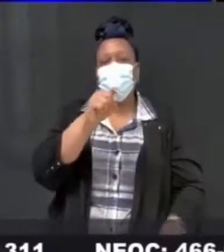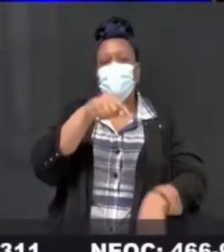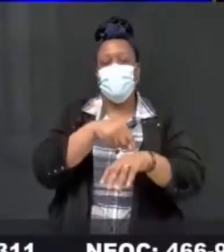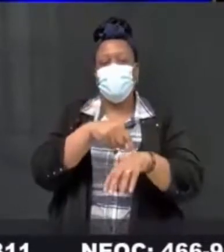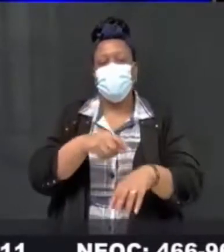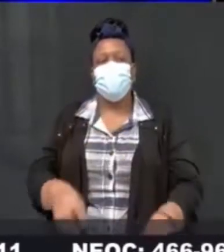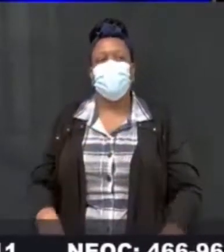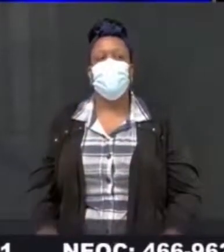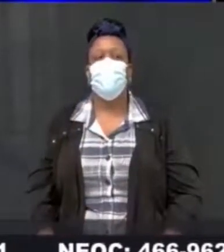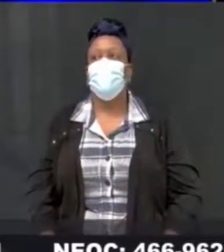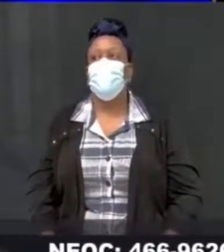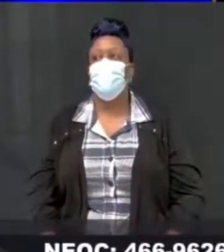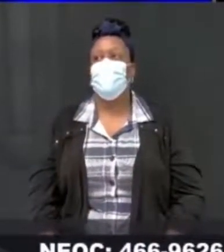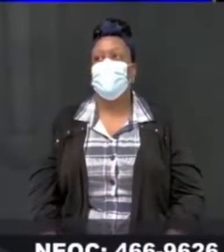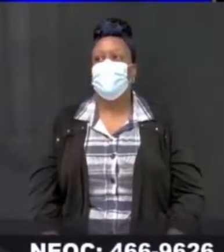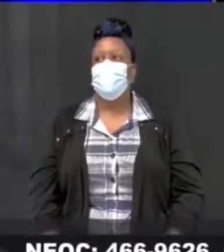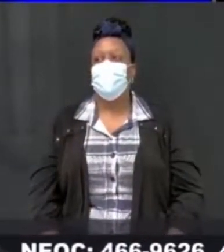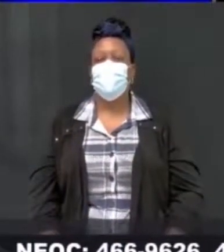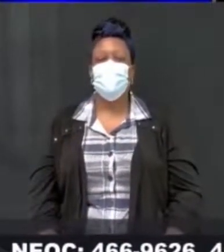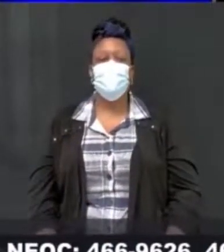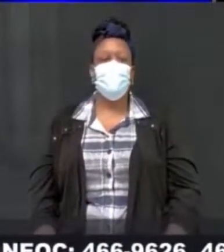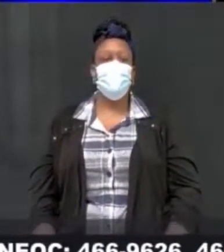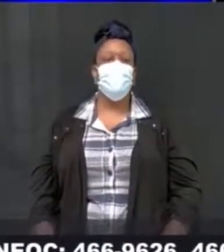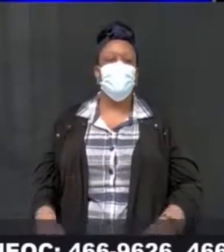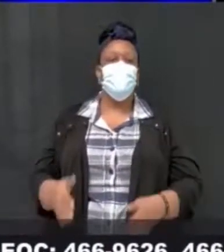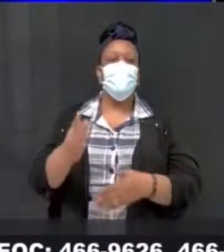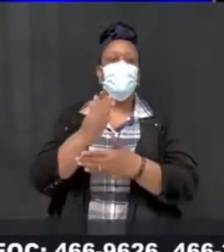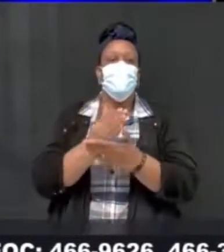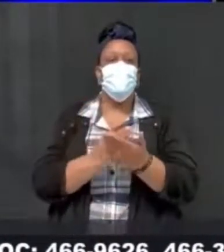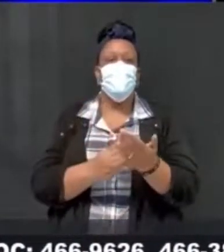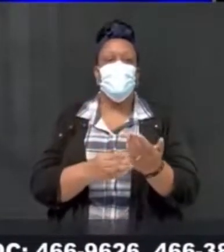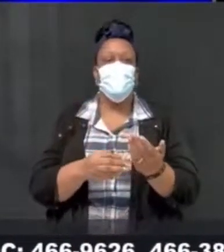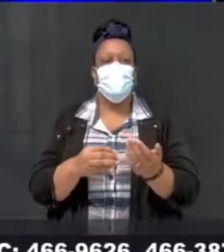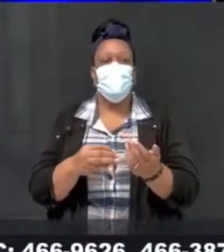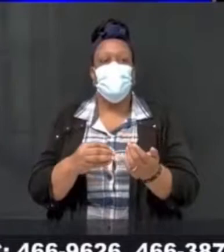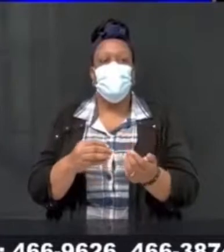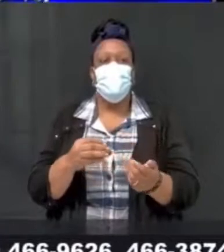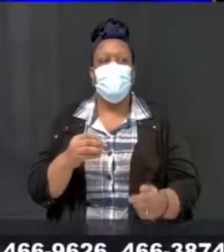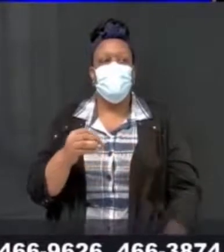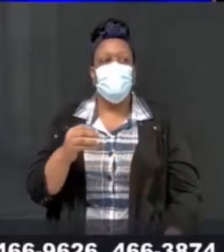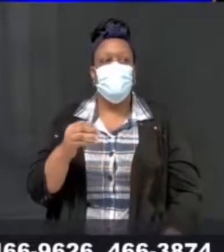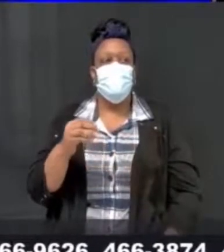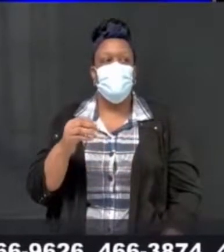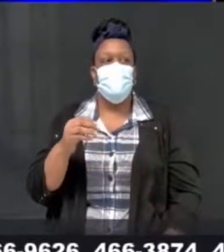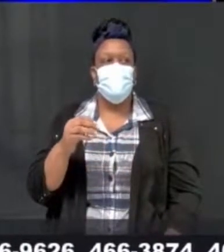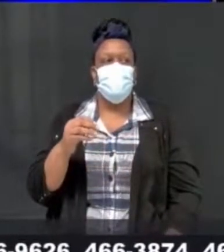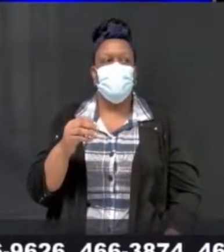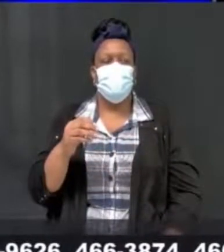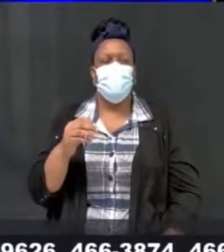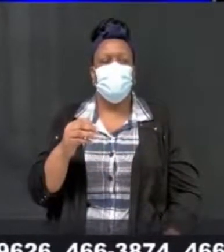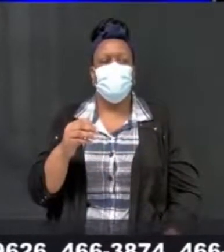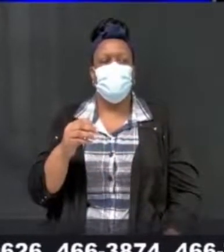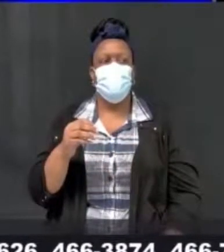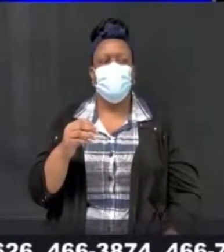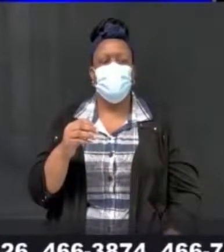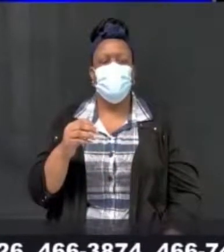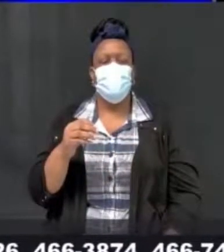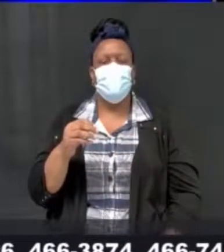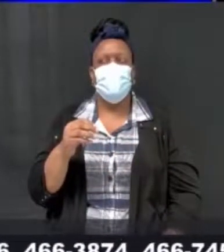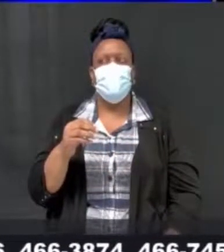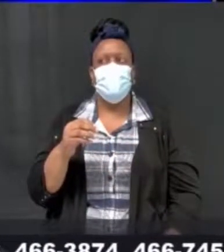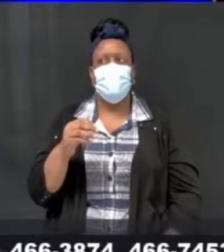There is a WhatsApp message being circulated in which the Honourable Wendy Phipps is being accused